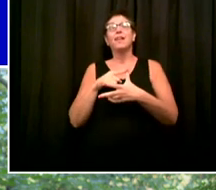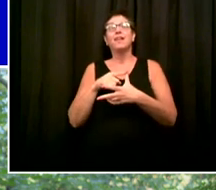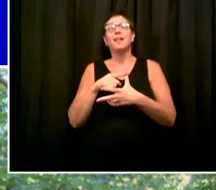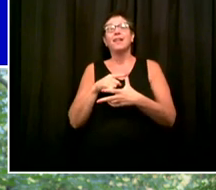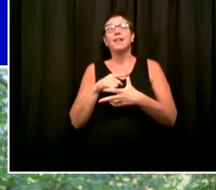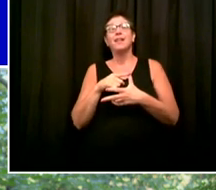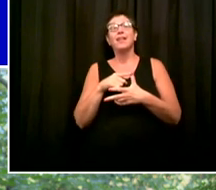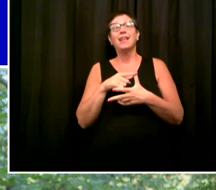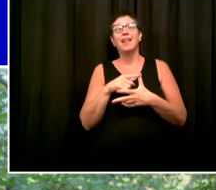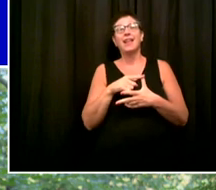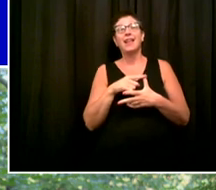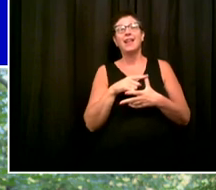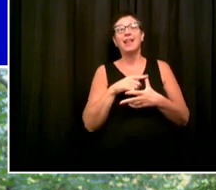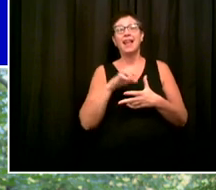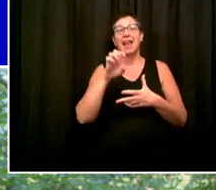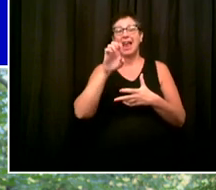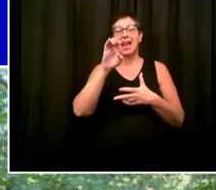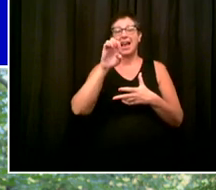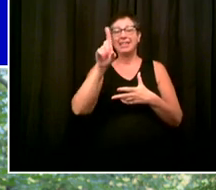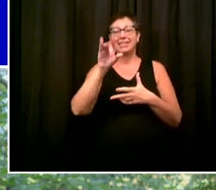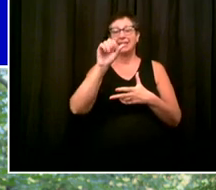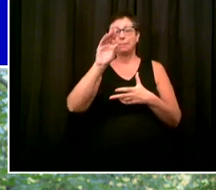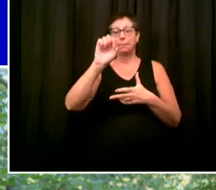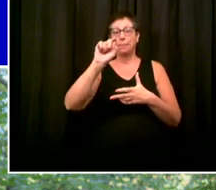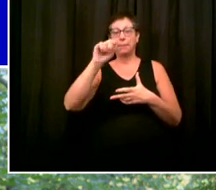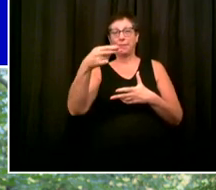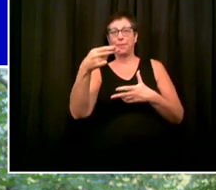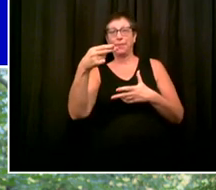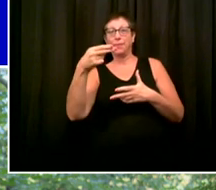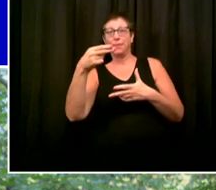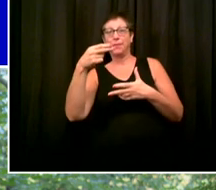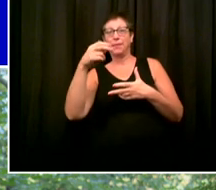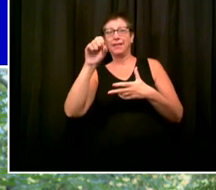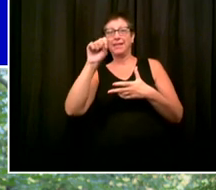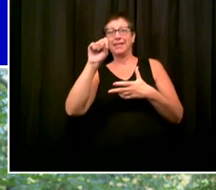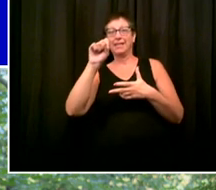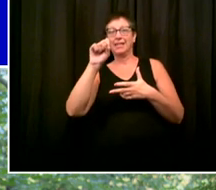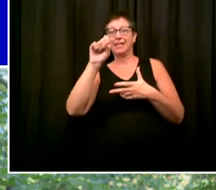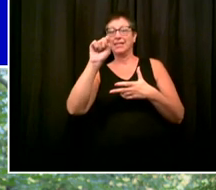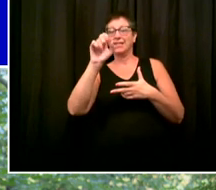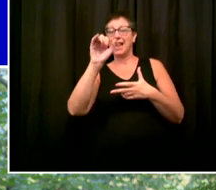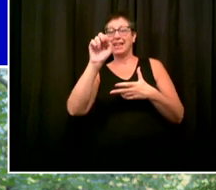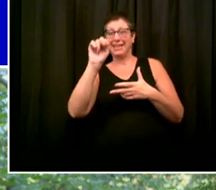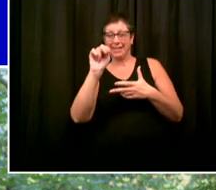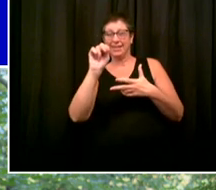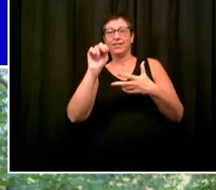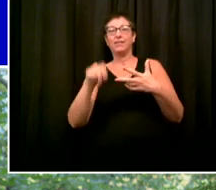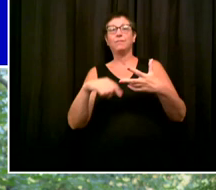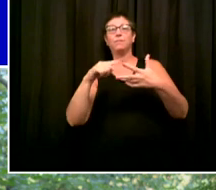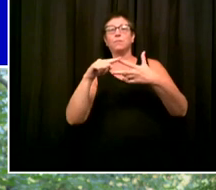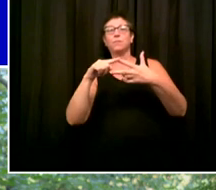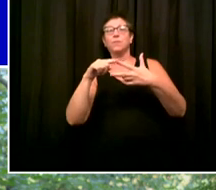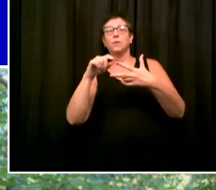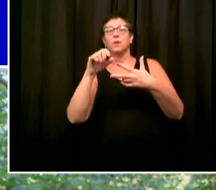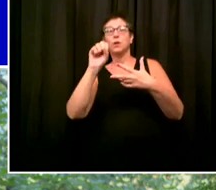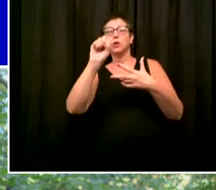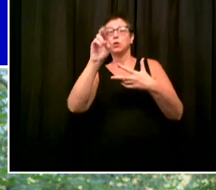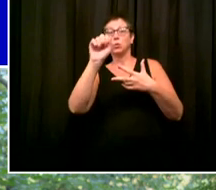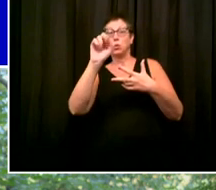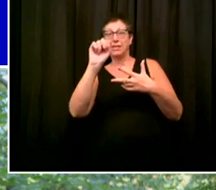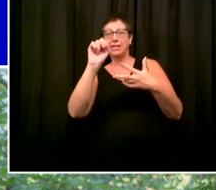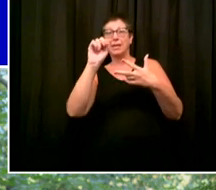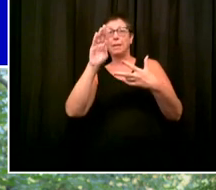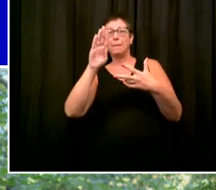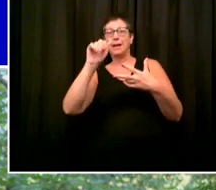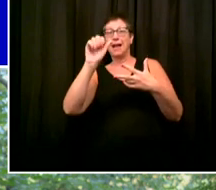figures they were. But what's interesting here is it's not just to celebrate this crucial anniversary. It's also